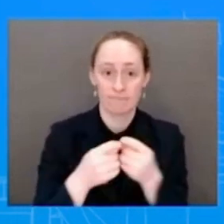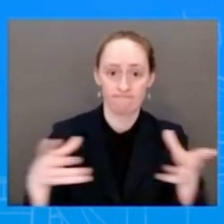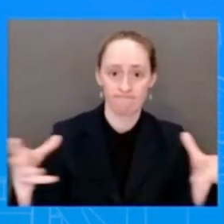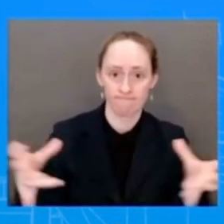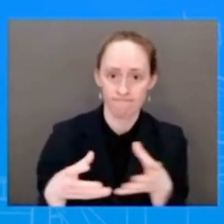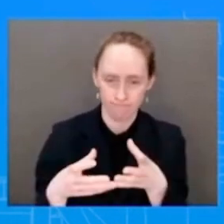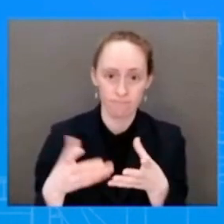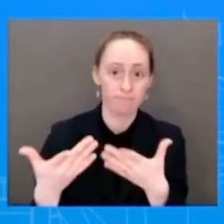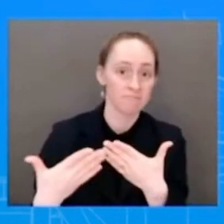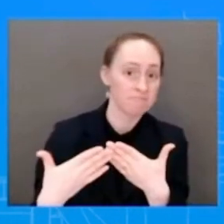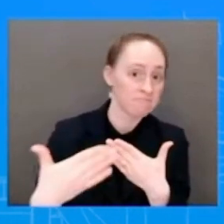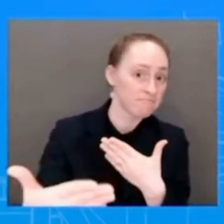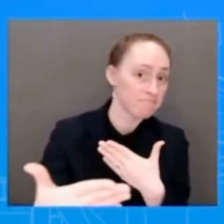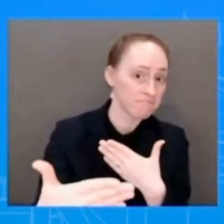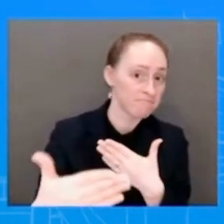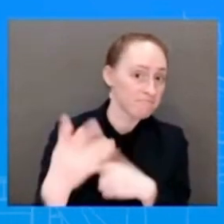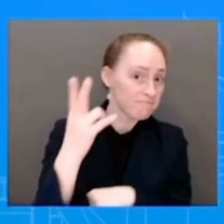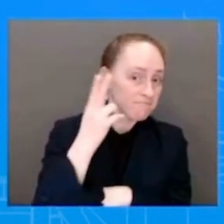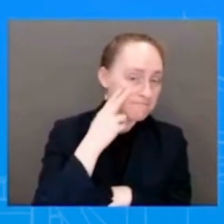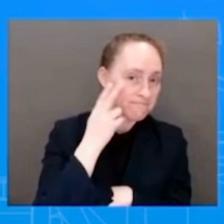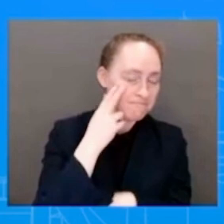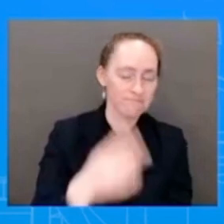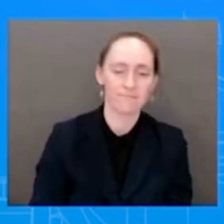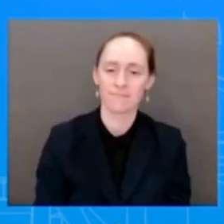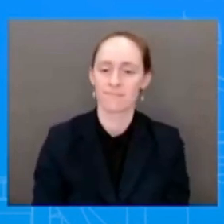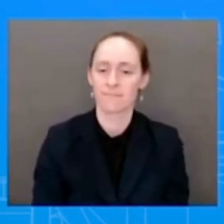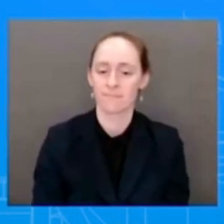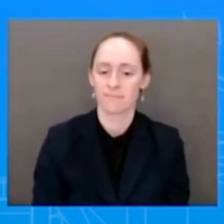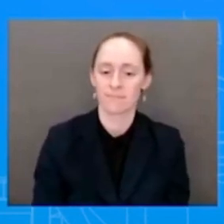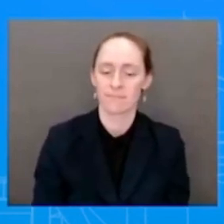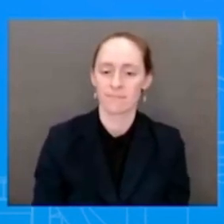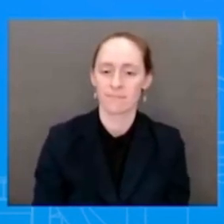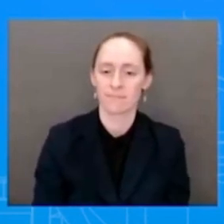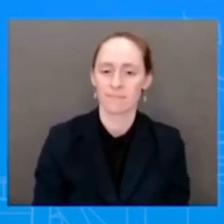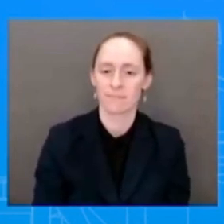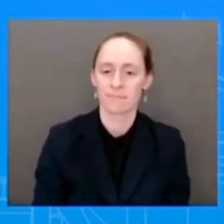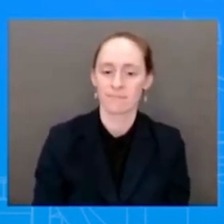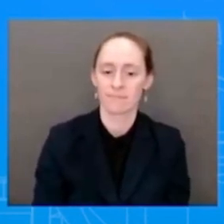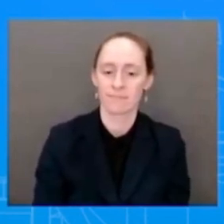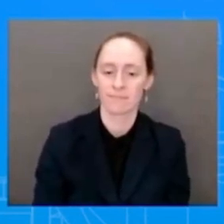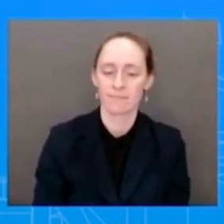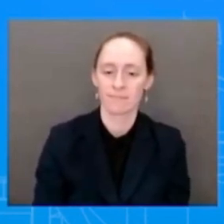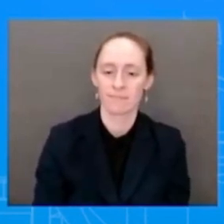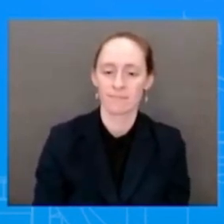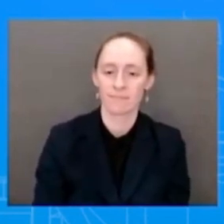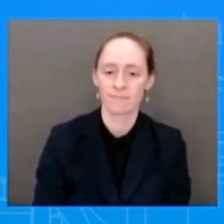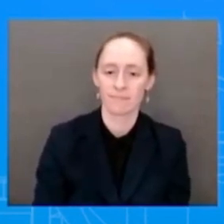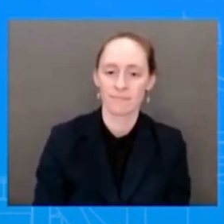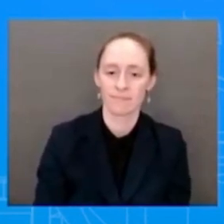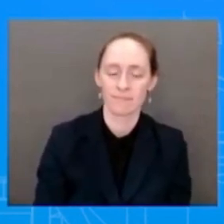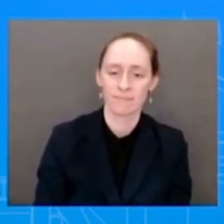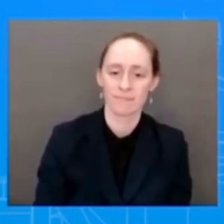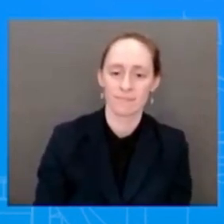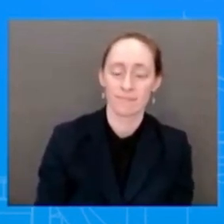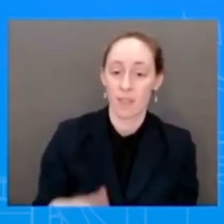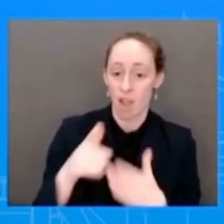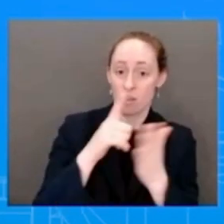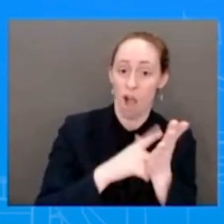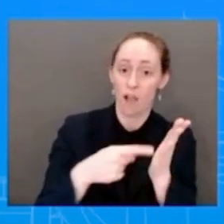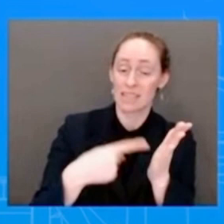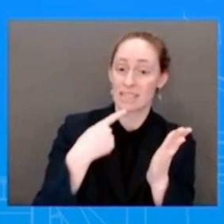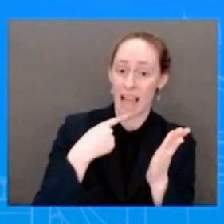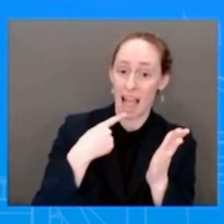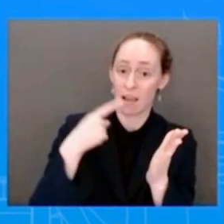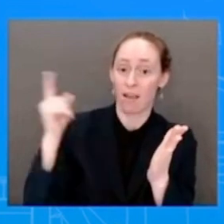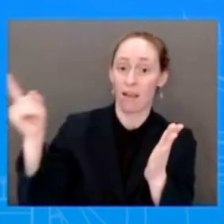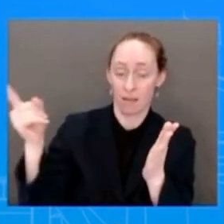says that the President's budget is due the first Monday, October 8. Joe Biden is not the first President to be late. But he is going to be late. And it's now five weeks from